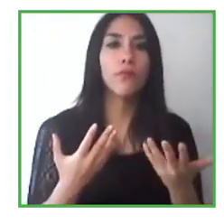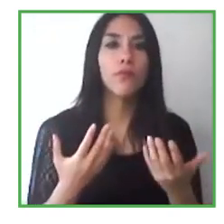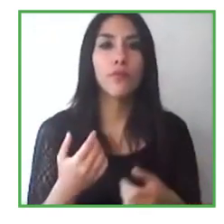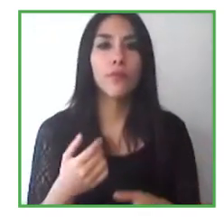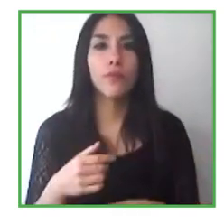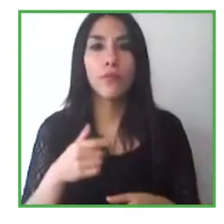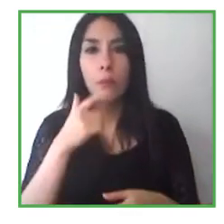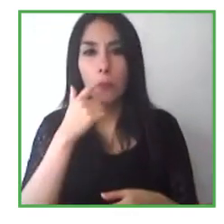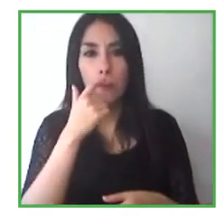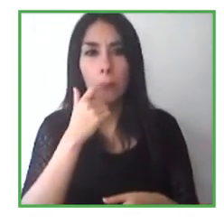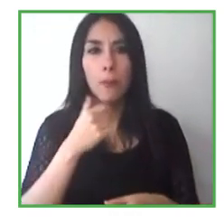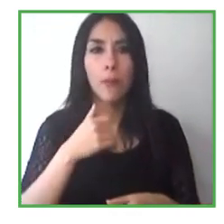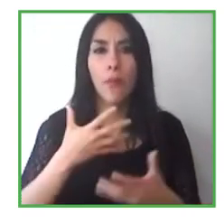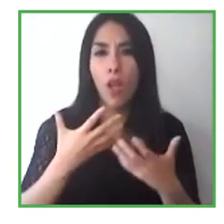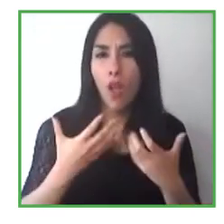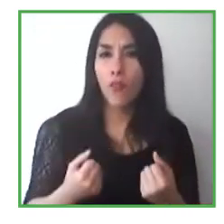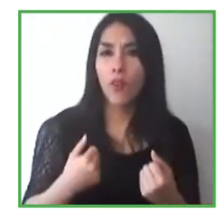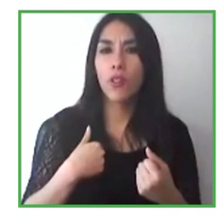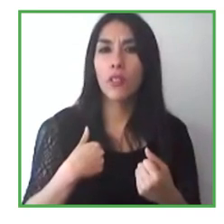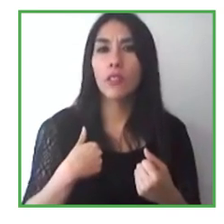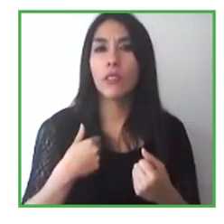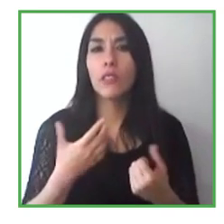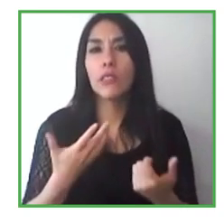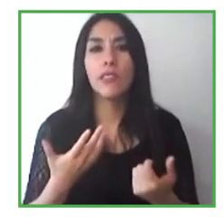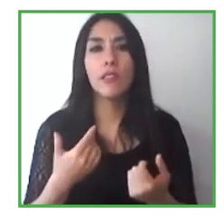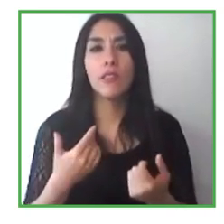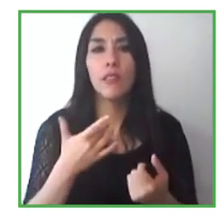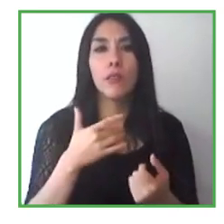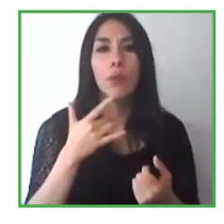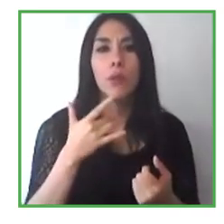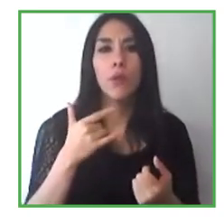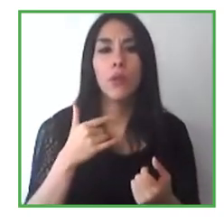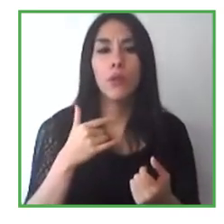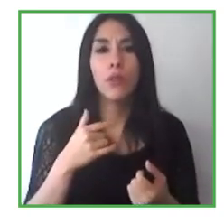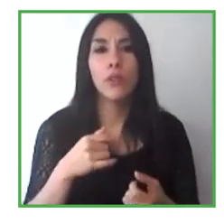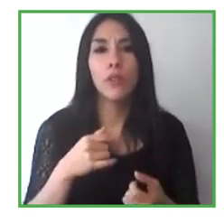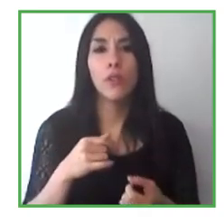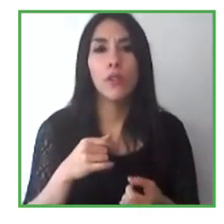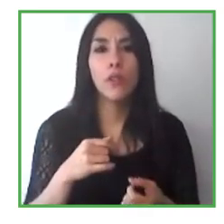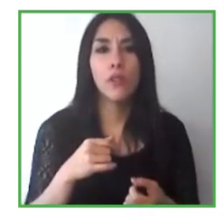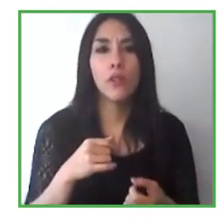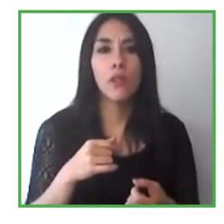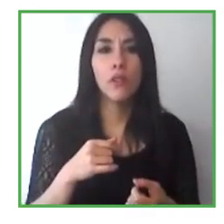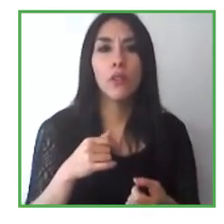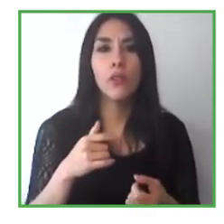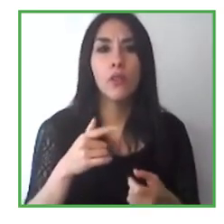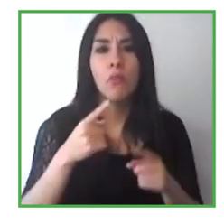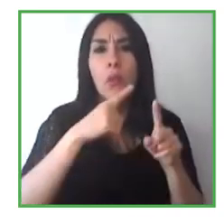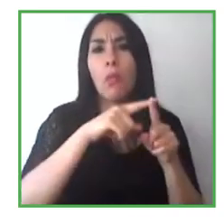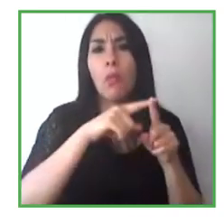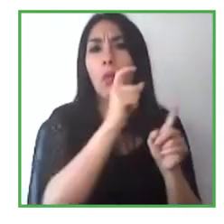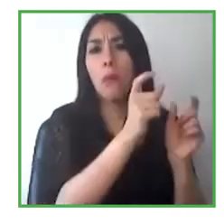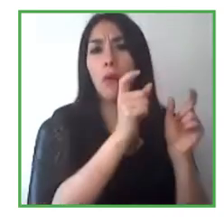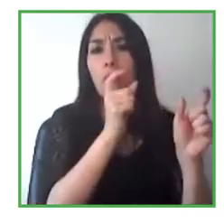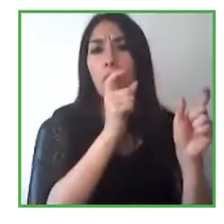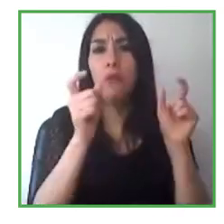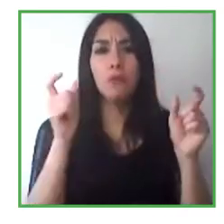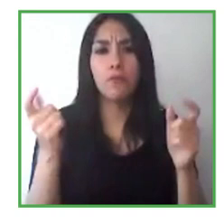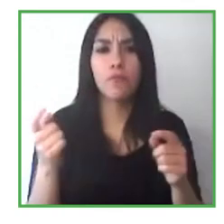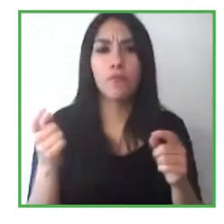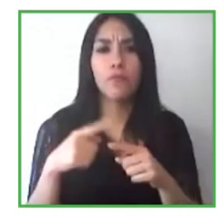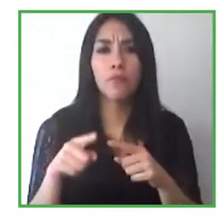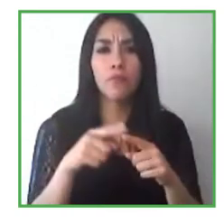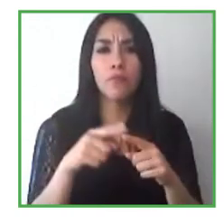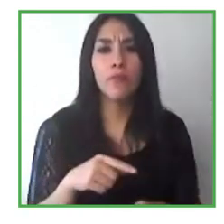Point, through Teams. It is really through these very concrete, very practical tools that we have access to,